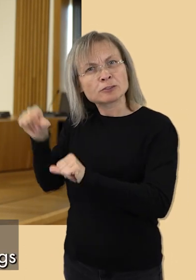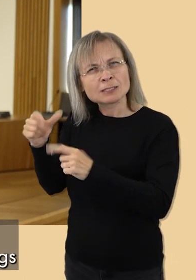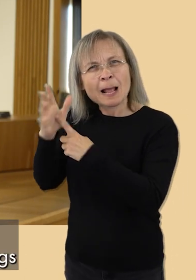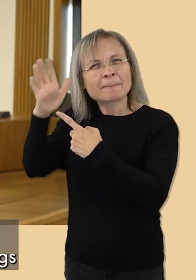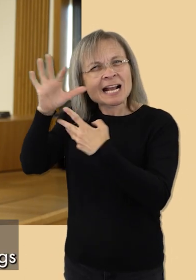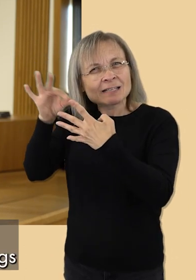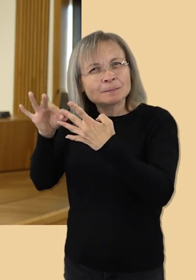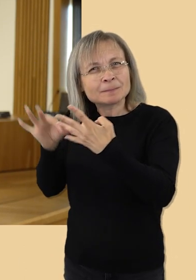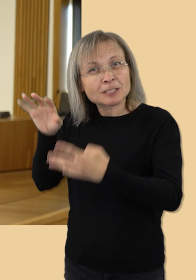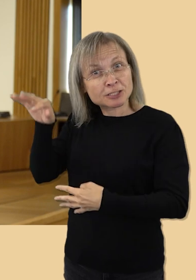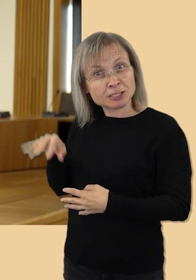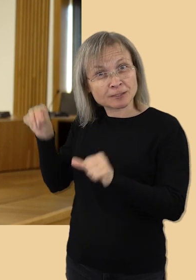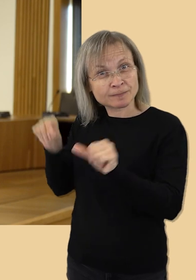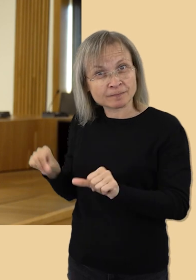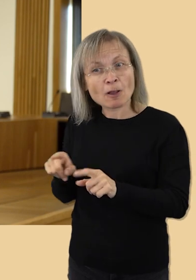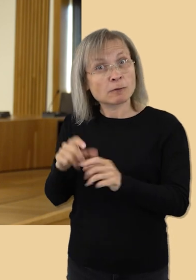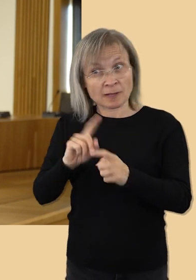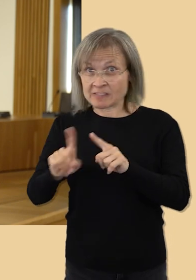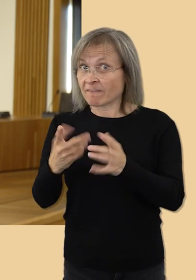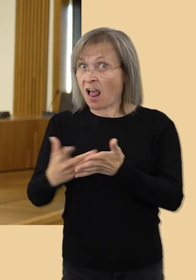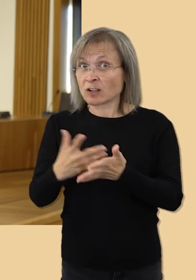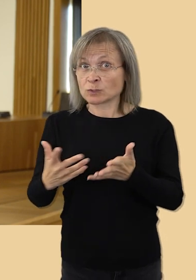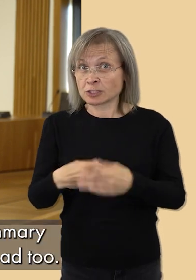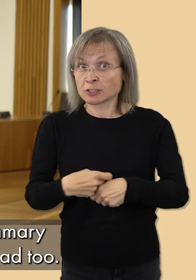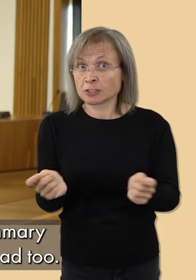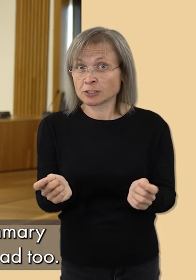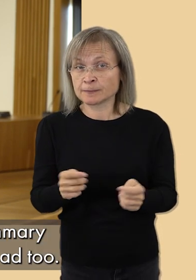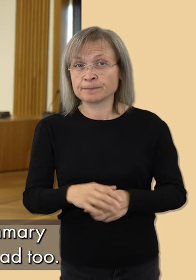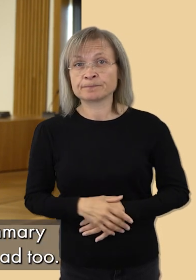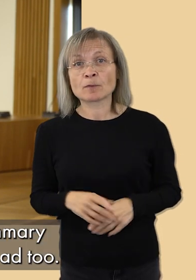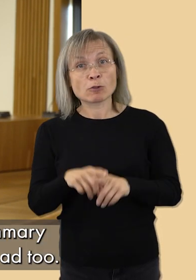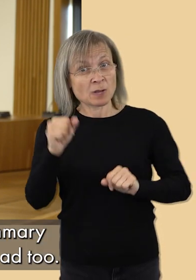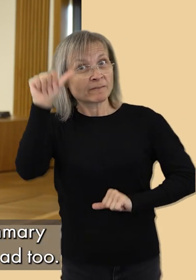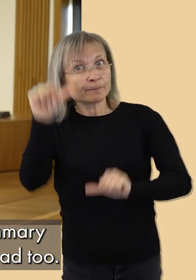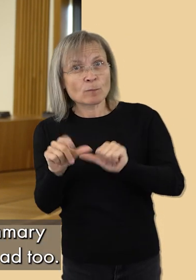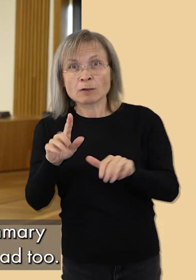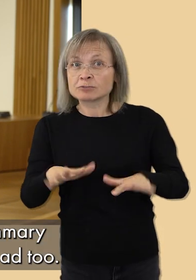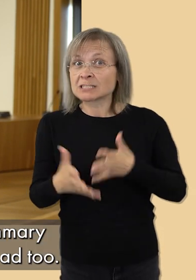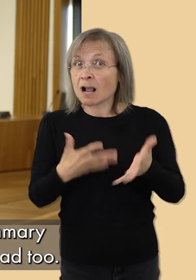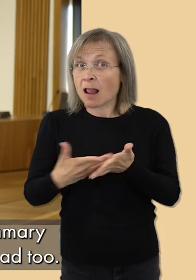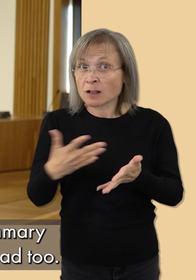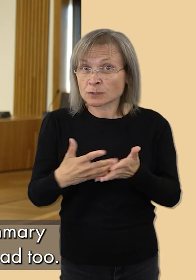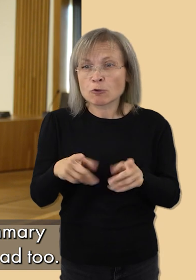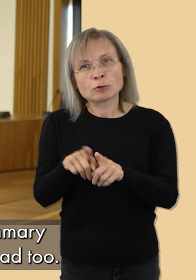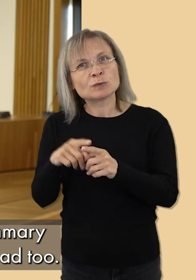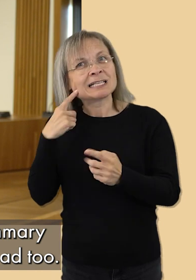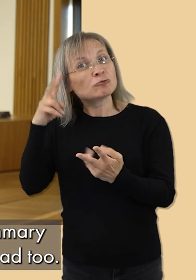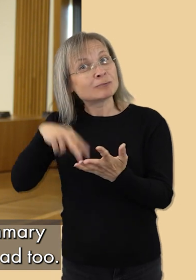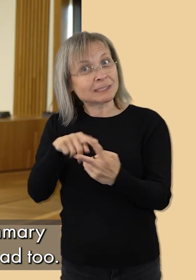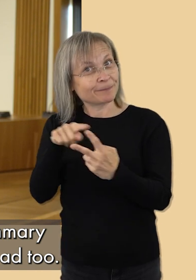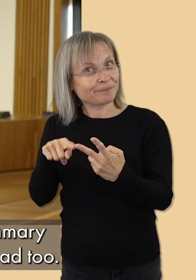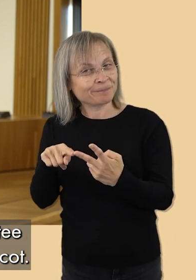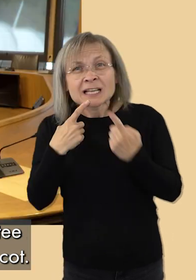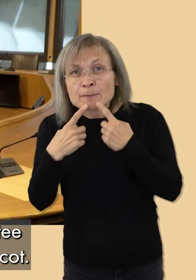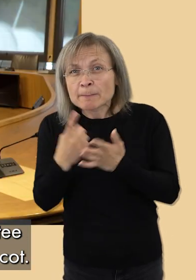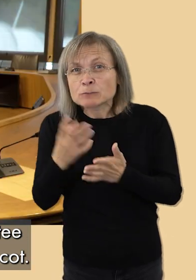our main findings and which is available in a range of languages. And we have published a short summary in British Sign Language and Easy Read